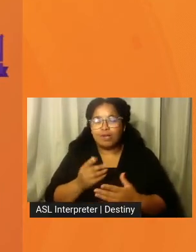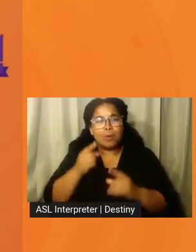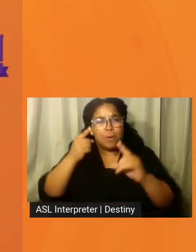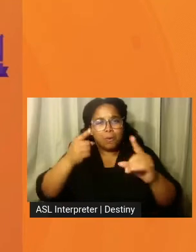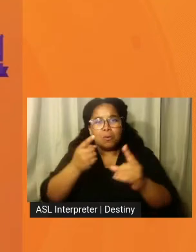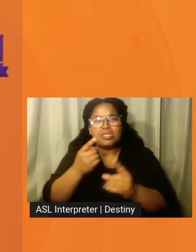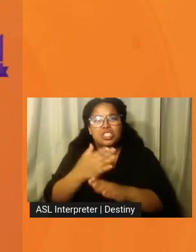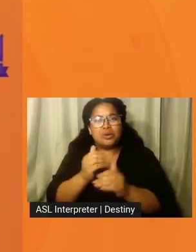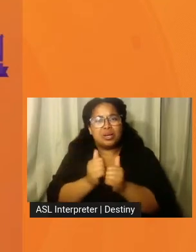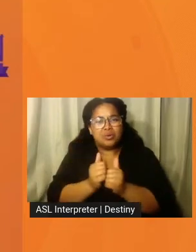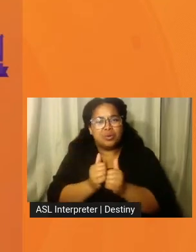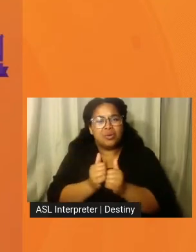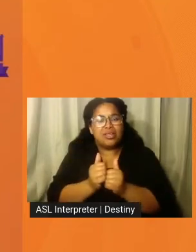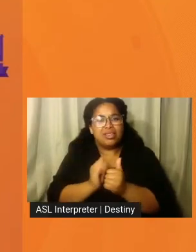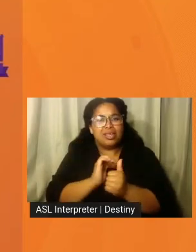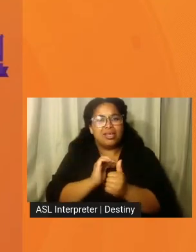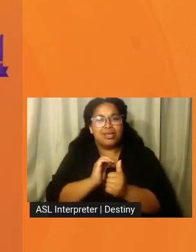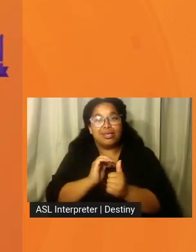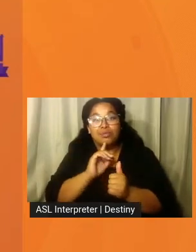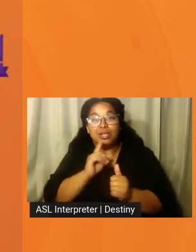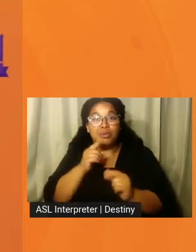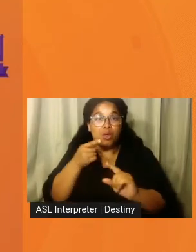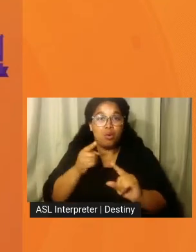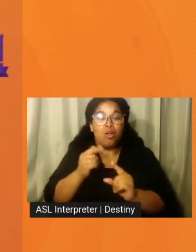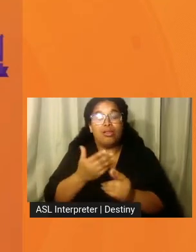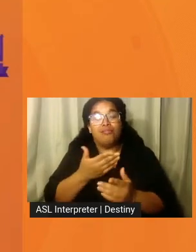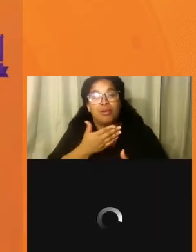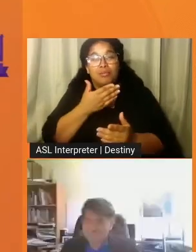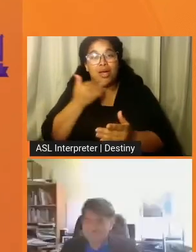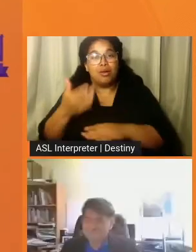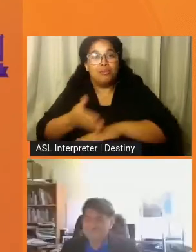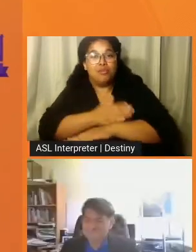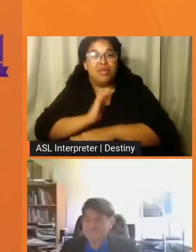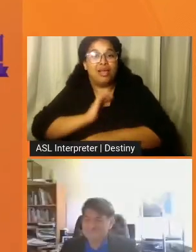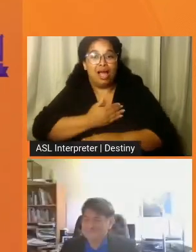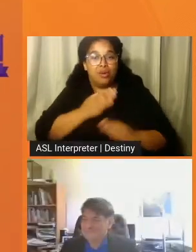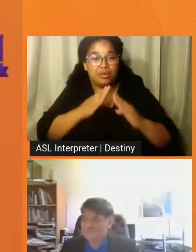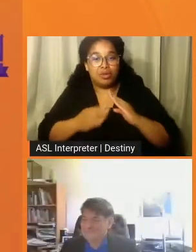From my heart, Marty, welcome, and thank you.